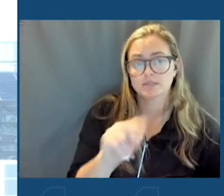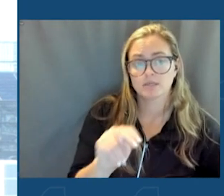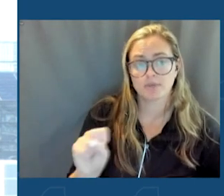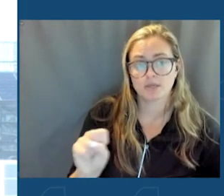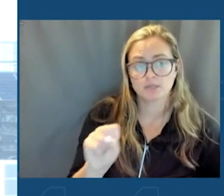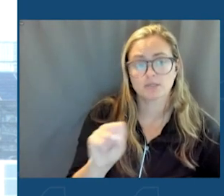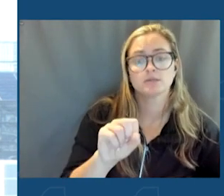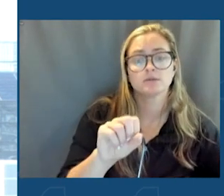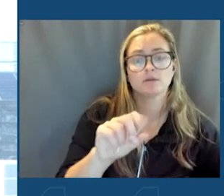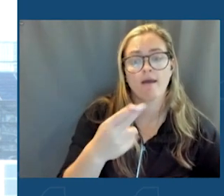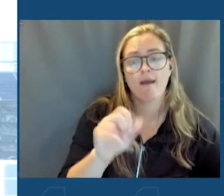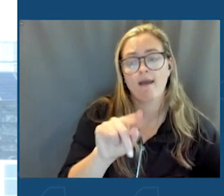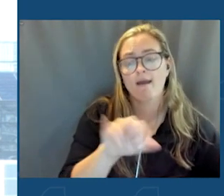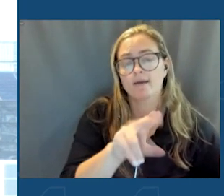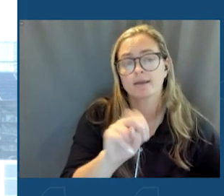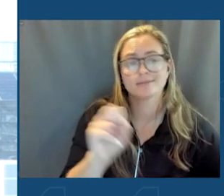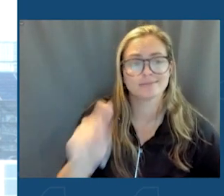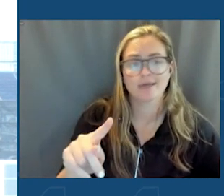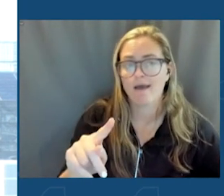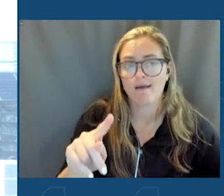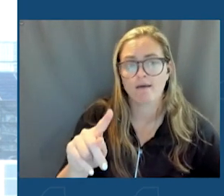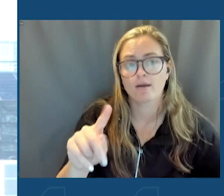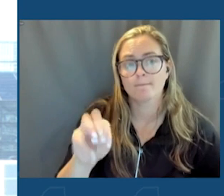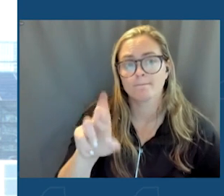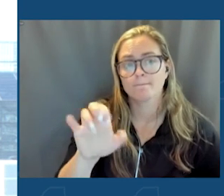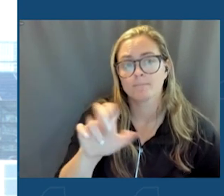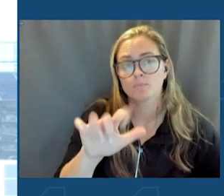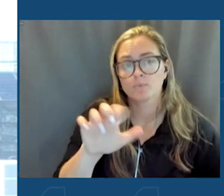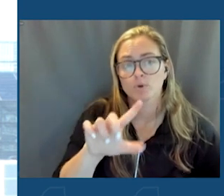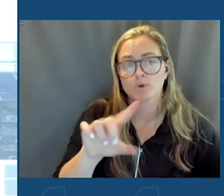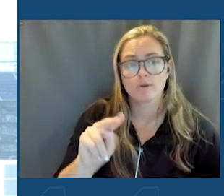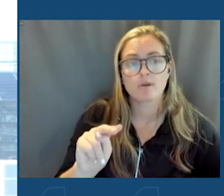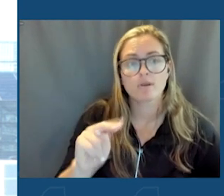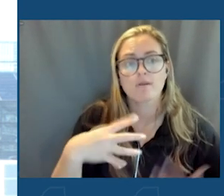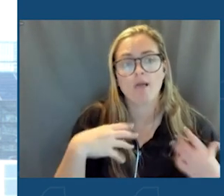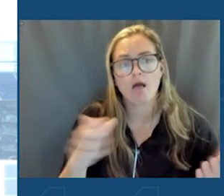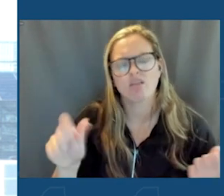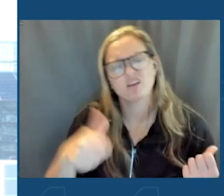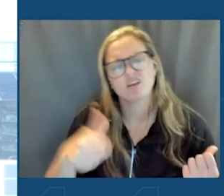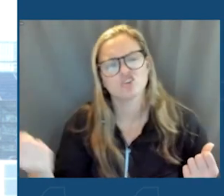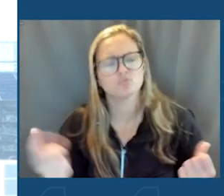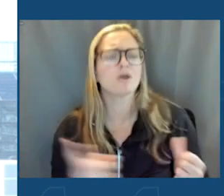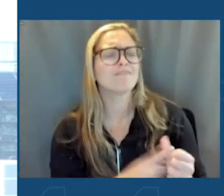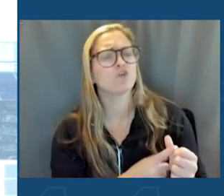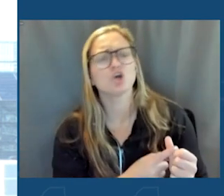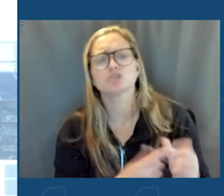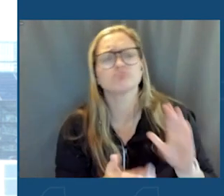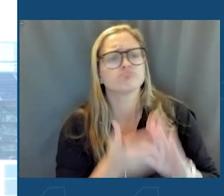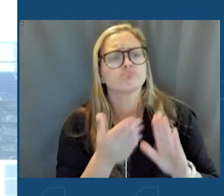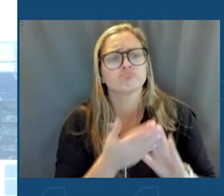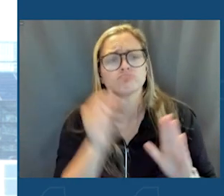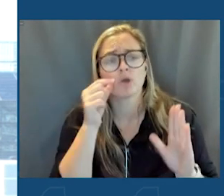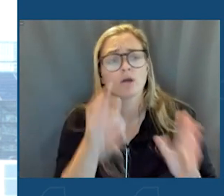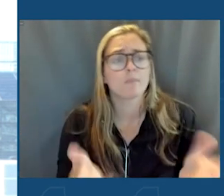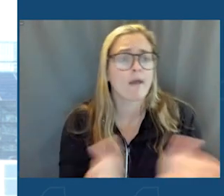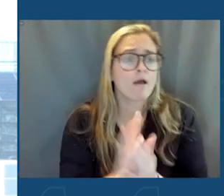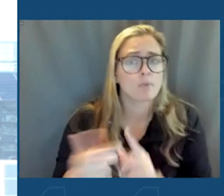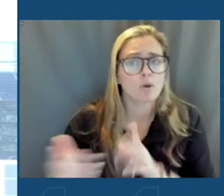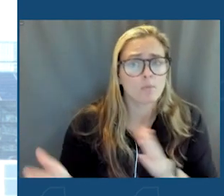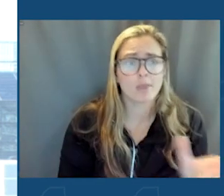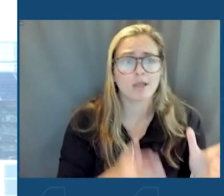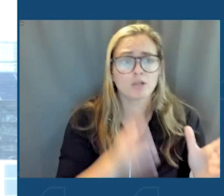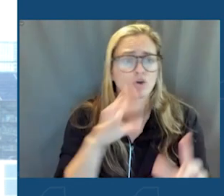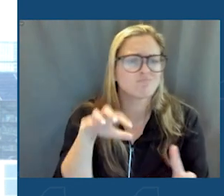Meridian Health, among others. So when I was first running for governor, I was often asked about my plans for tackling